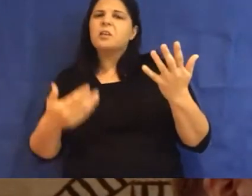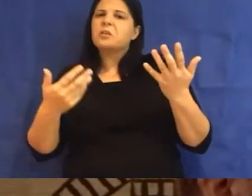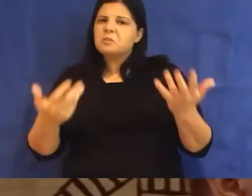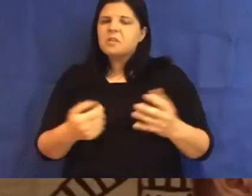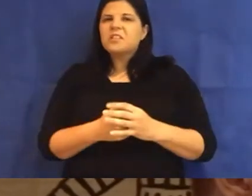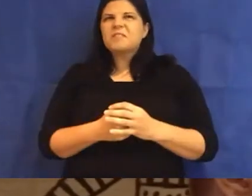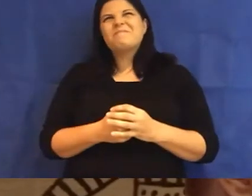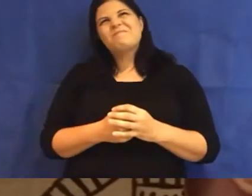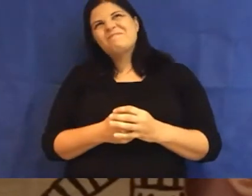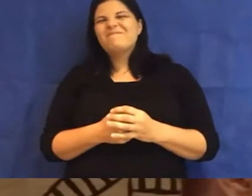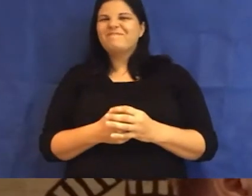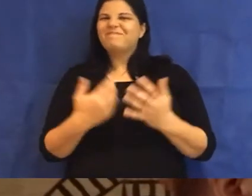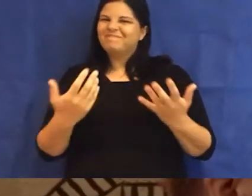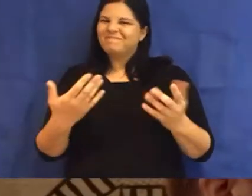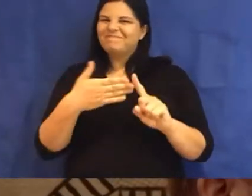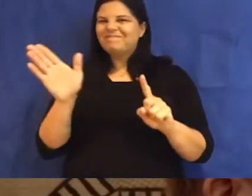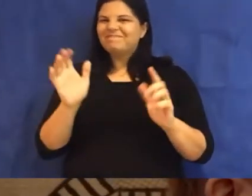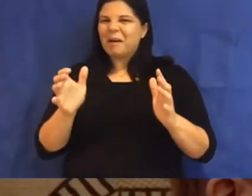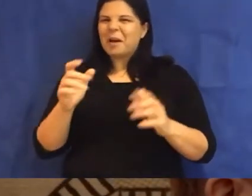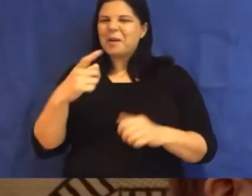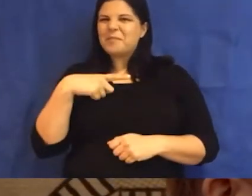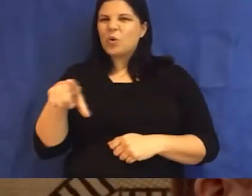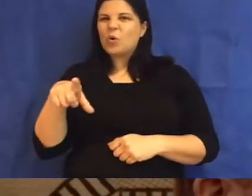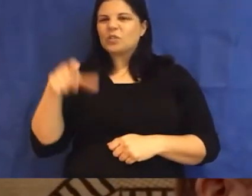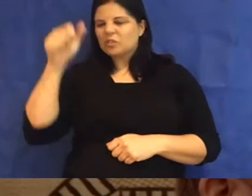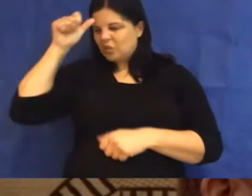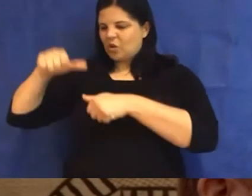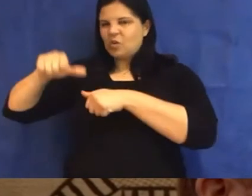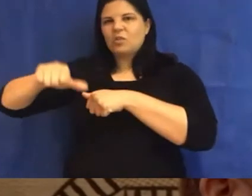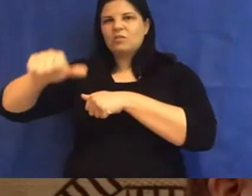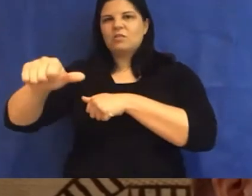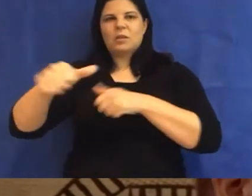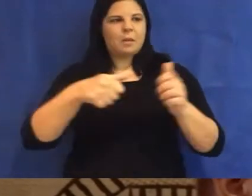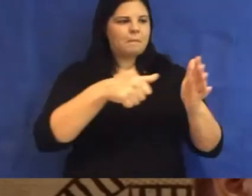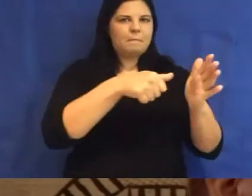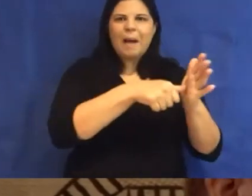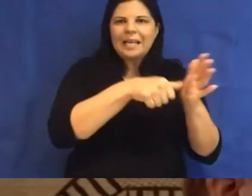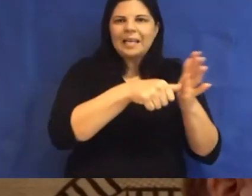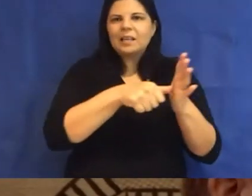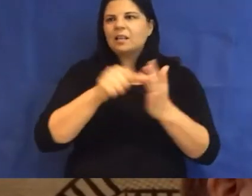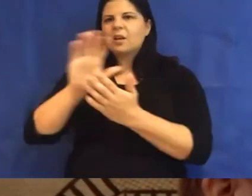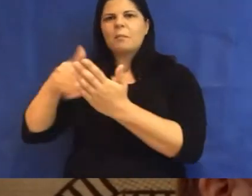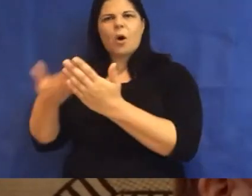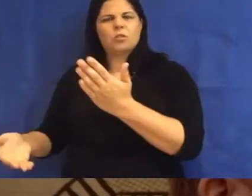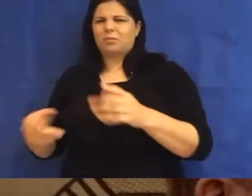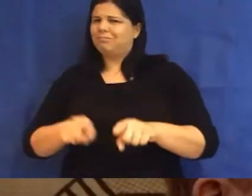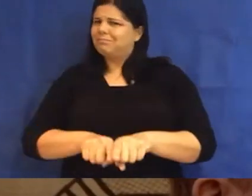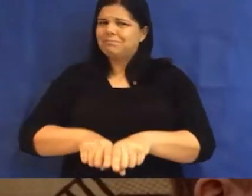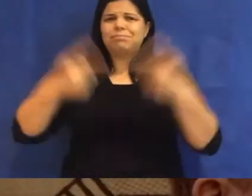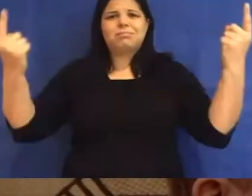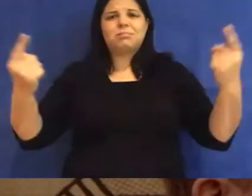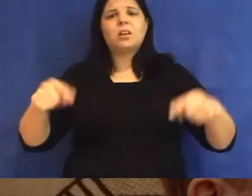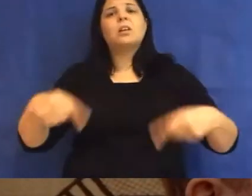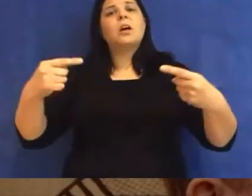perverse because, like, at least traditionally, you know, money is the furthest thing from poetry in the world. And on the other hand, it reveals